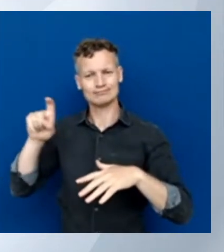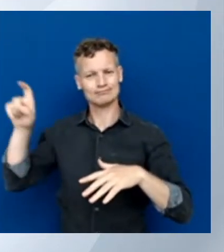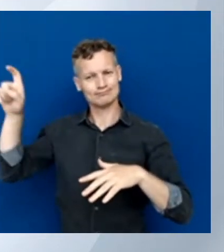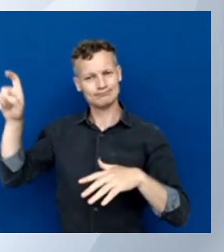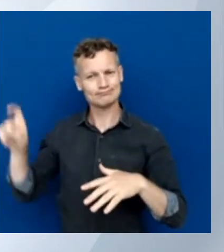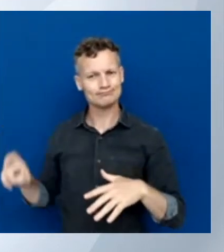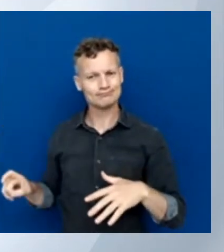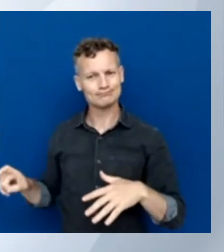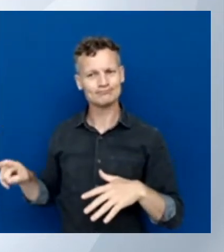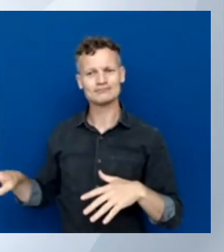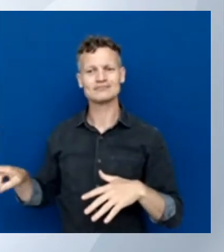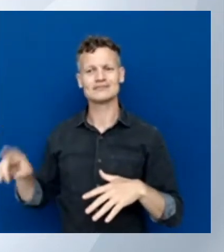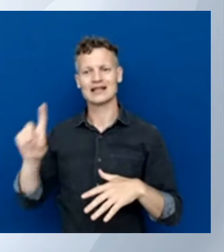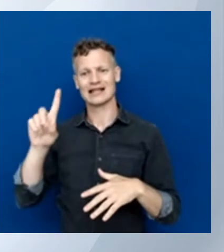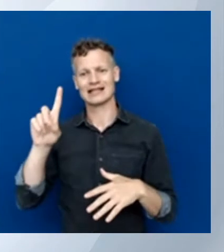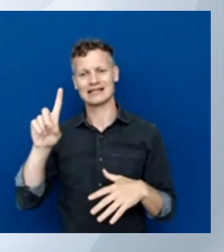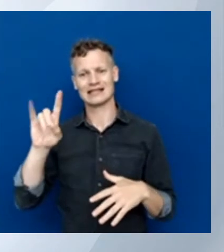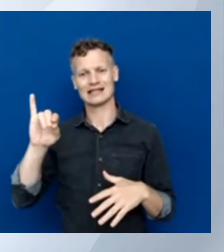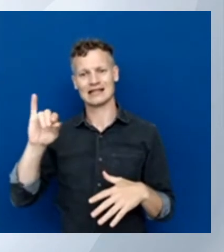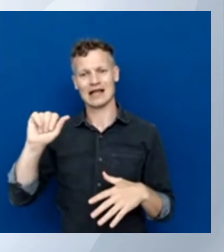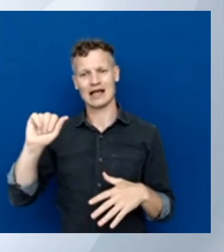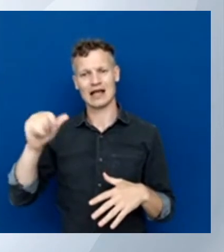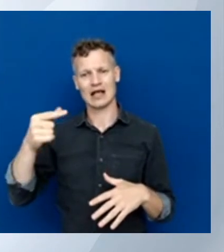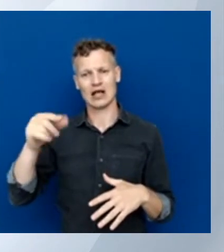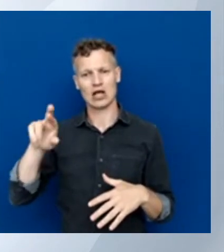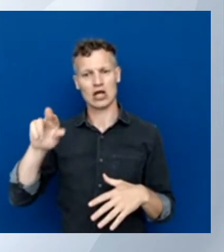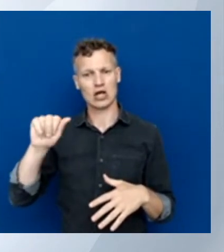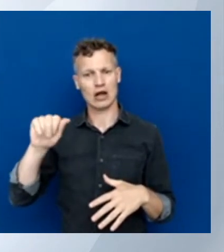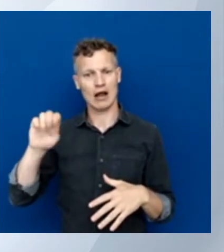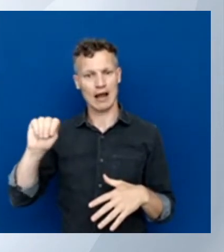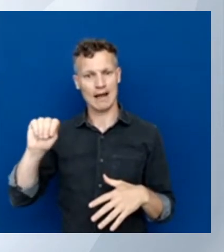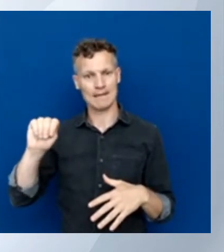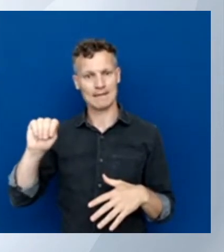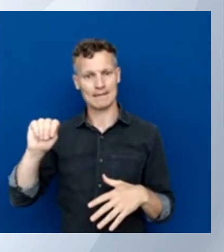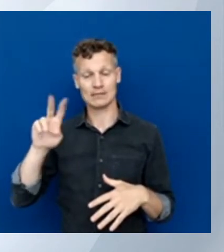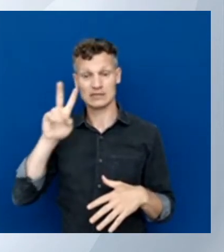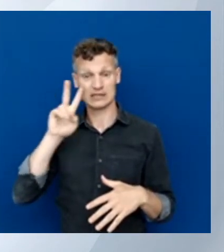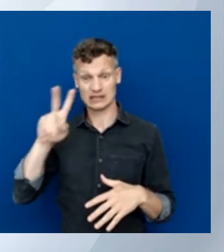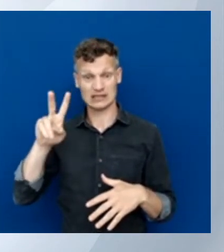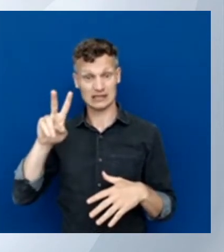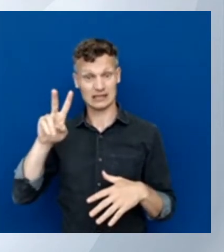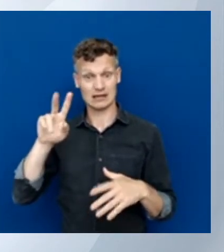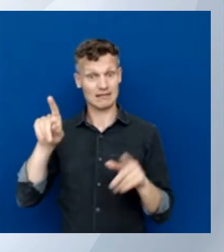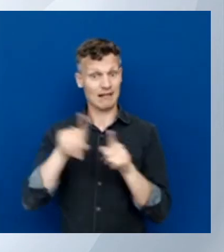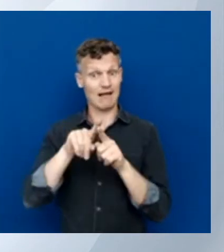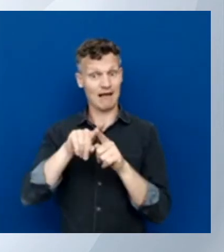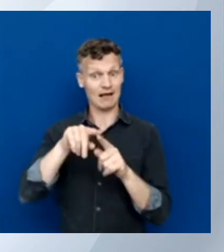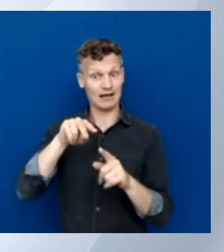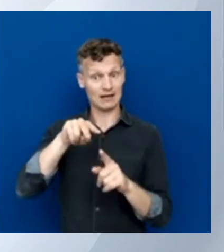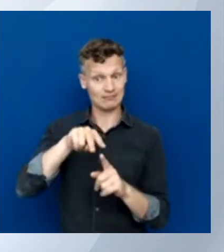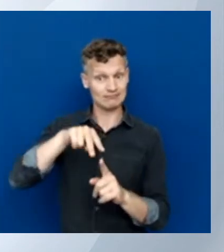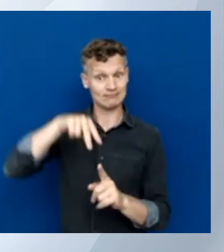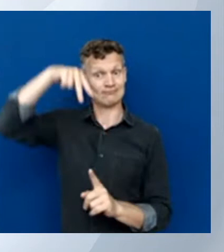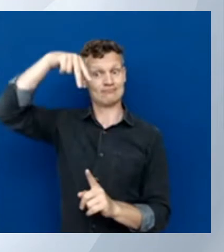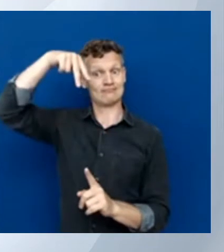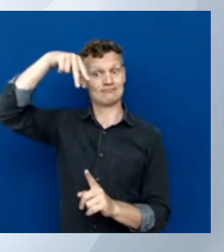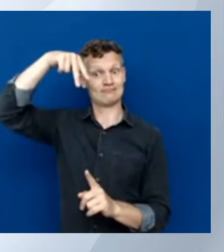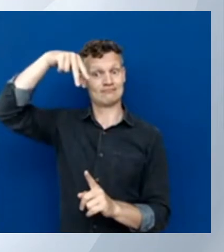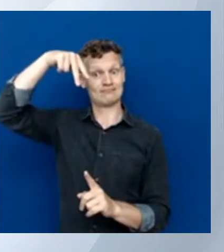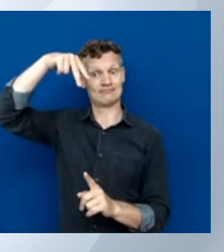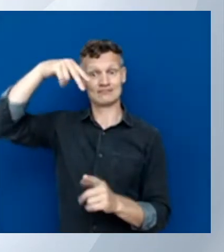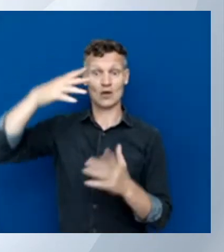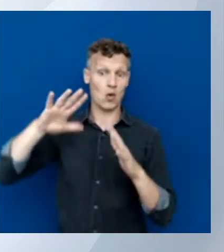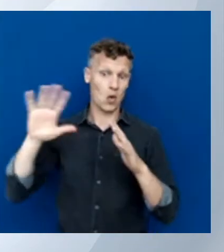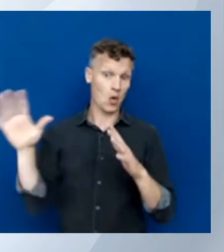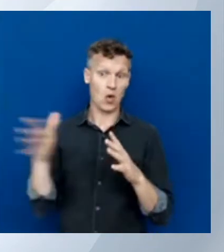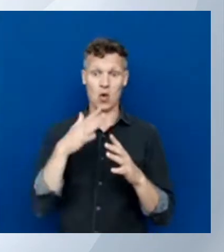And here I can get an overview of everything that is connected to that virtual network. Now, this is pretty boring because it's one